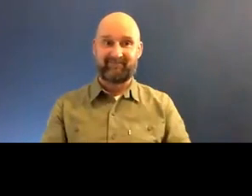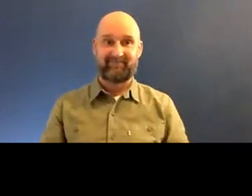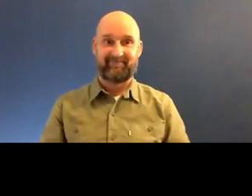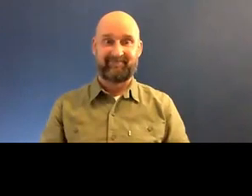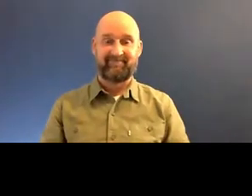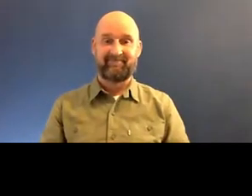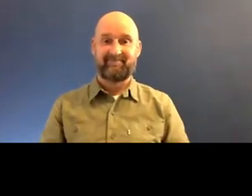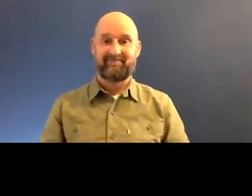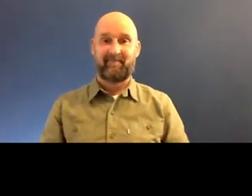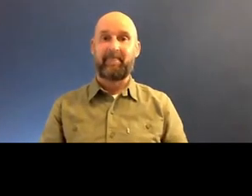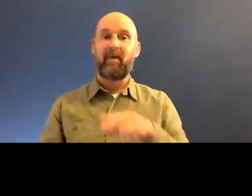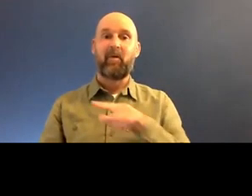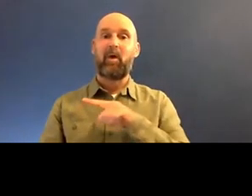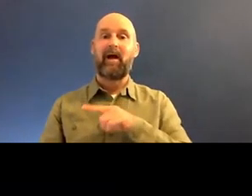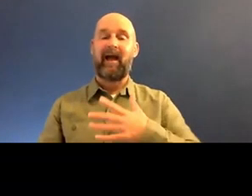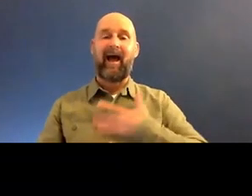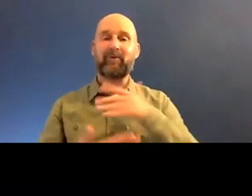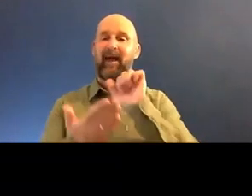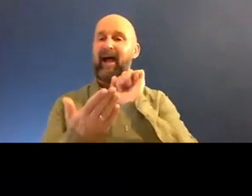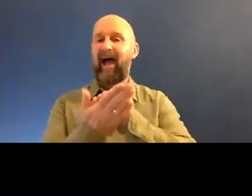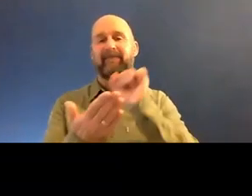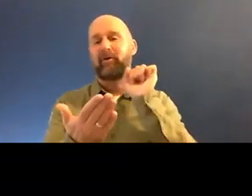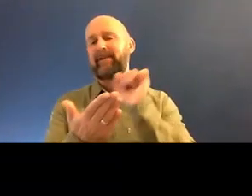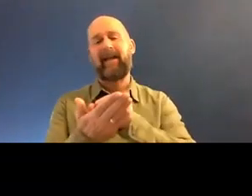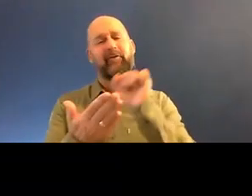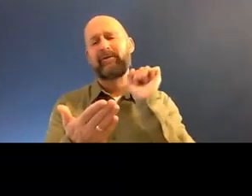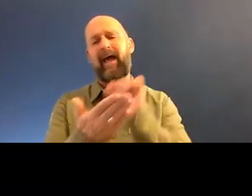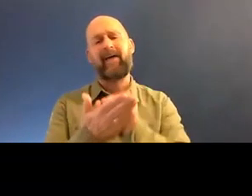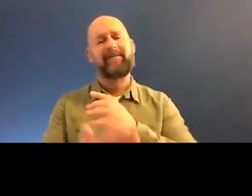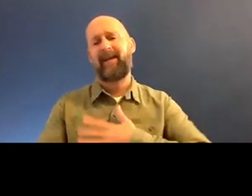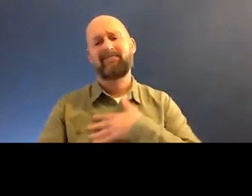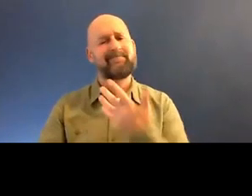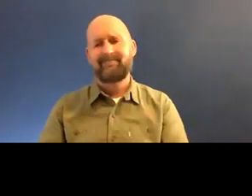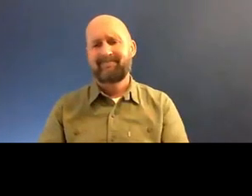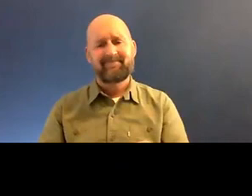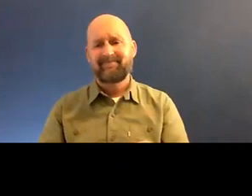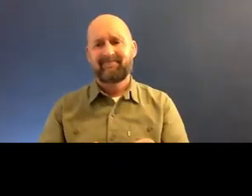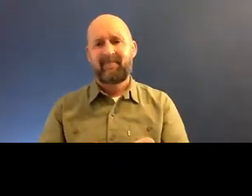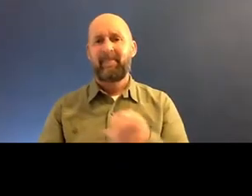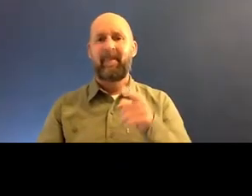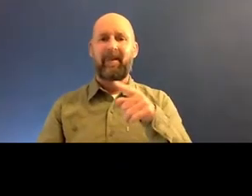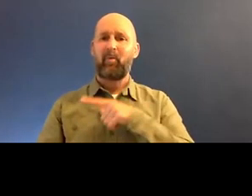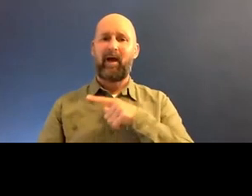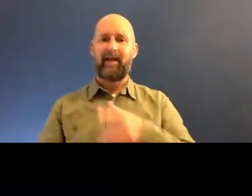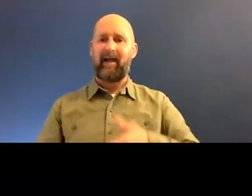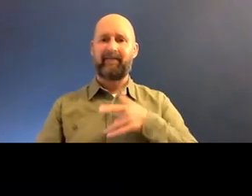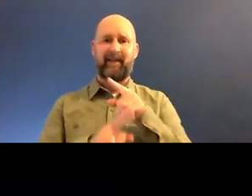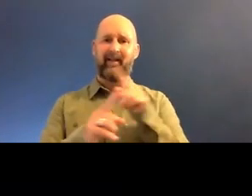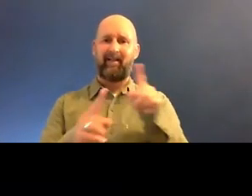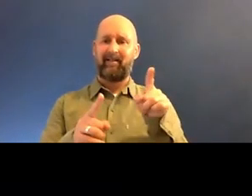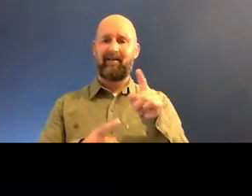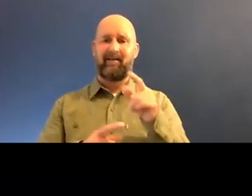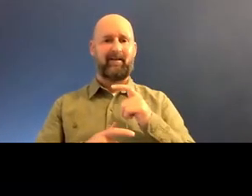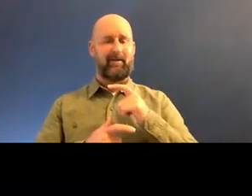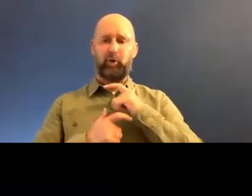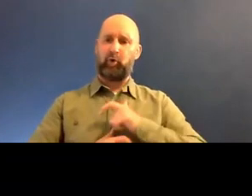like is basically seeing adverts everywhere where they kind of like basically devalue the value of human kind of